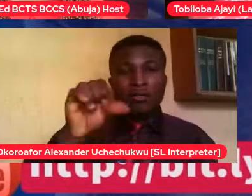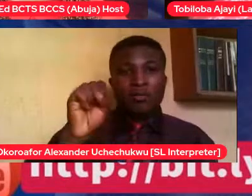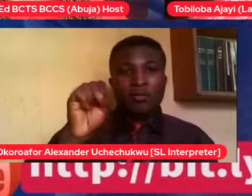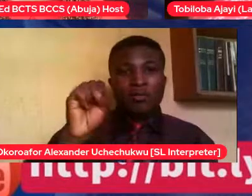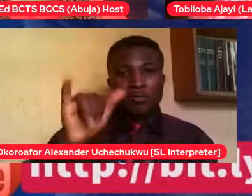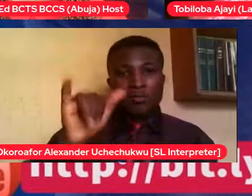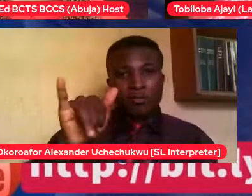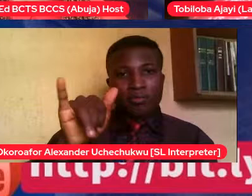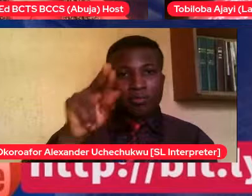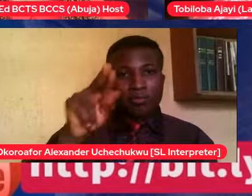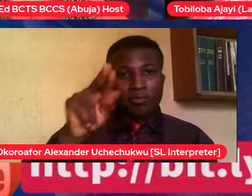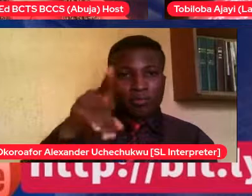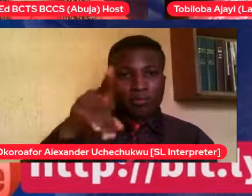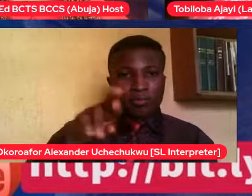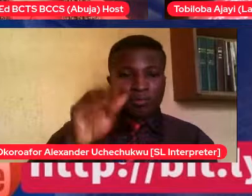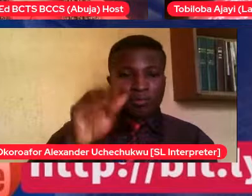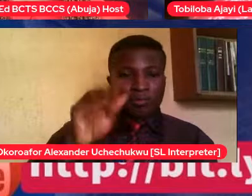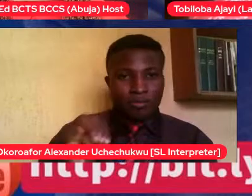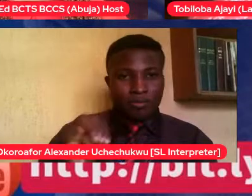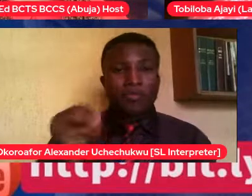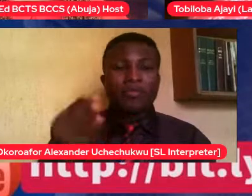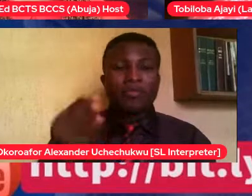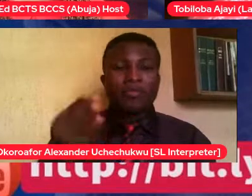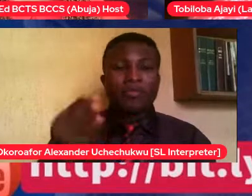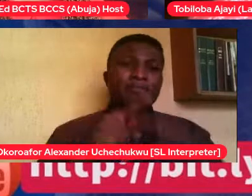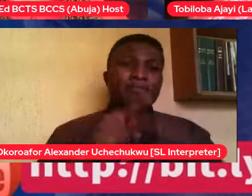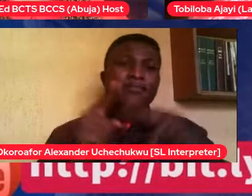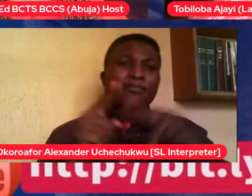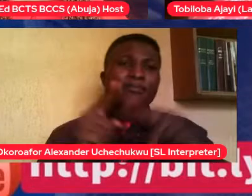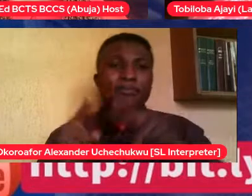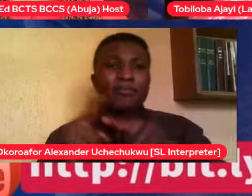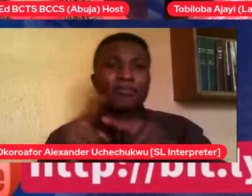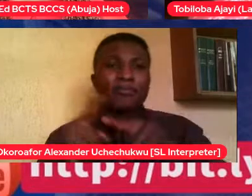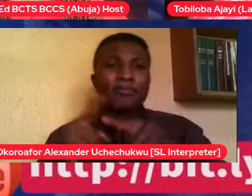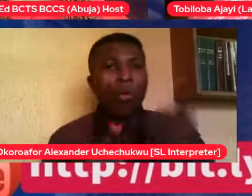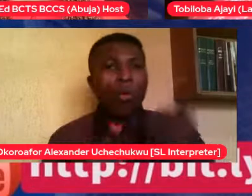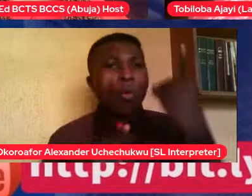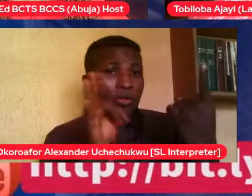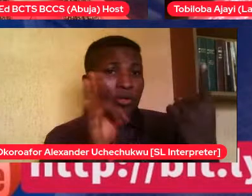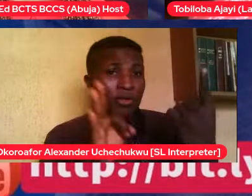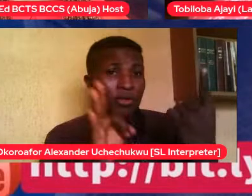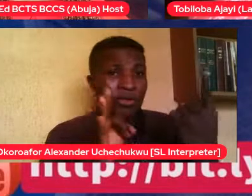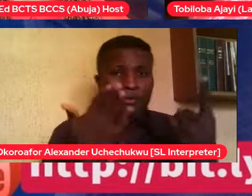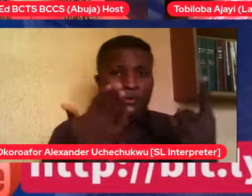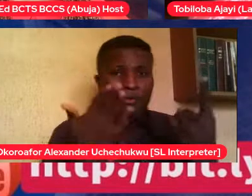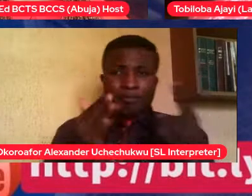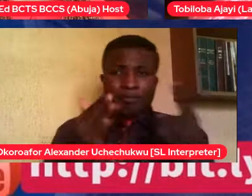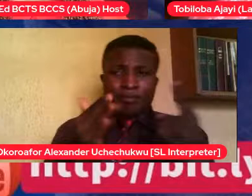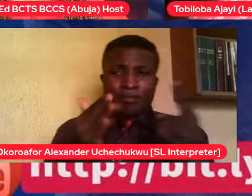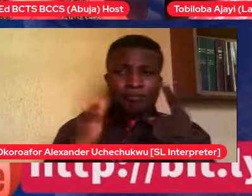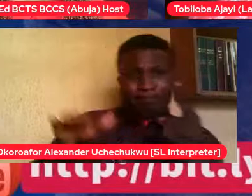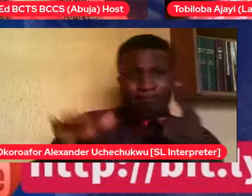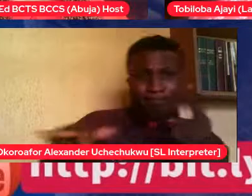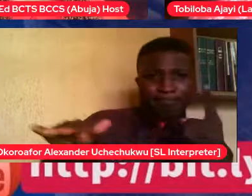came from school one day. He was 14. He was just shouting, Leila, Leila, Leila, Leila.